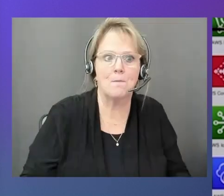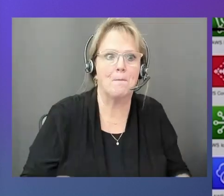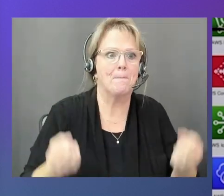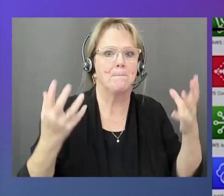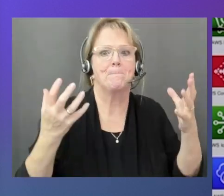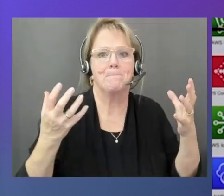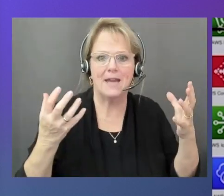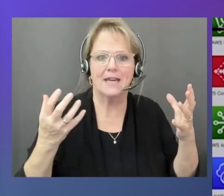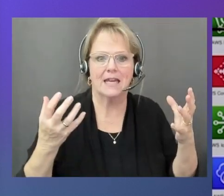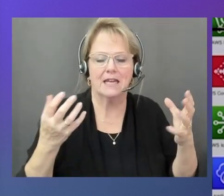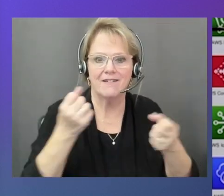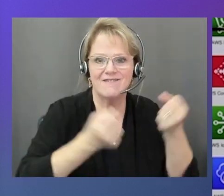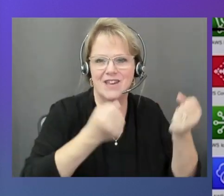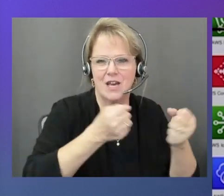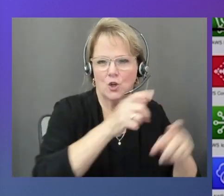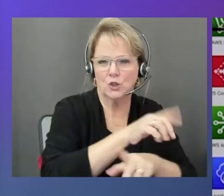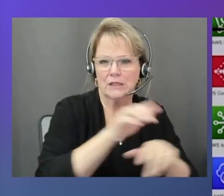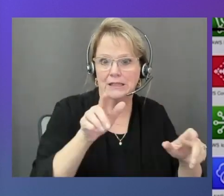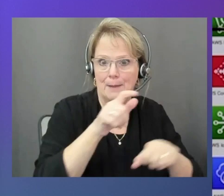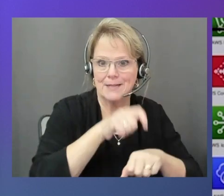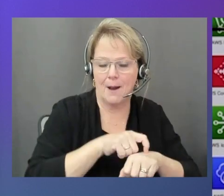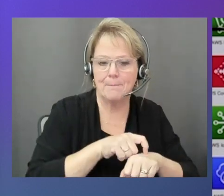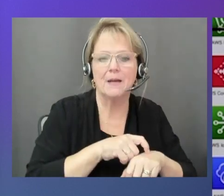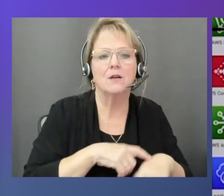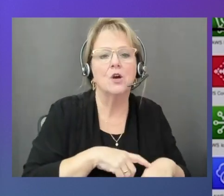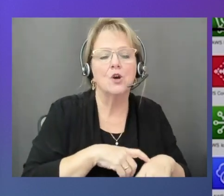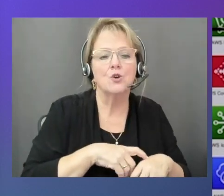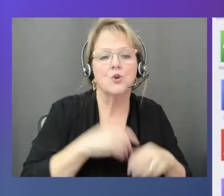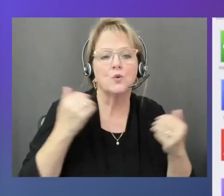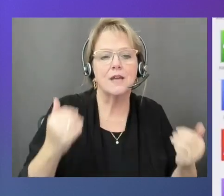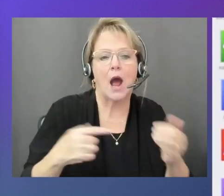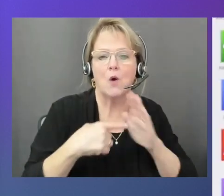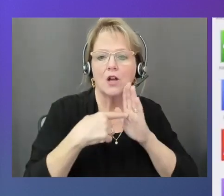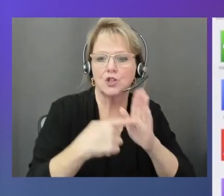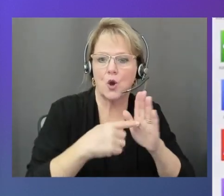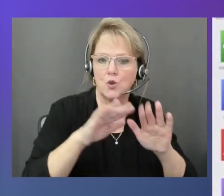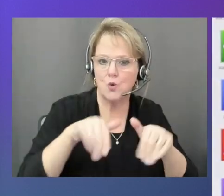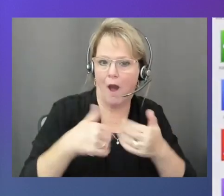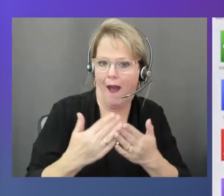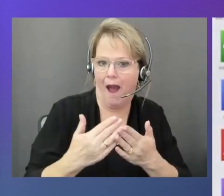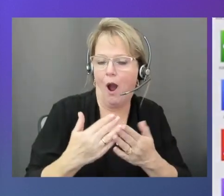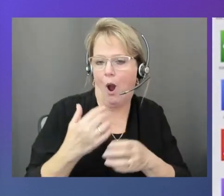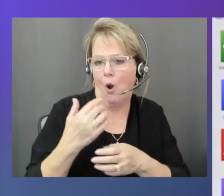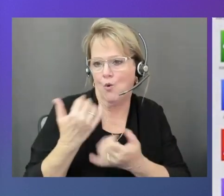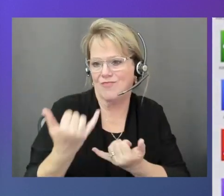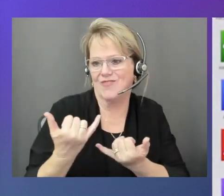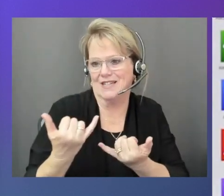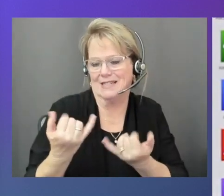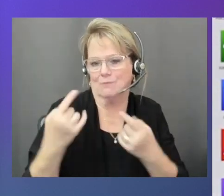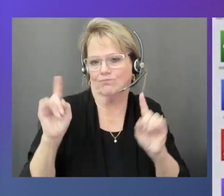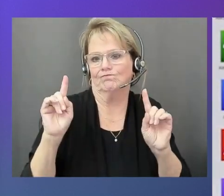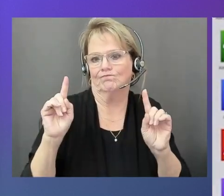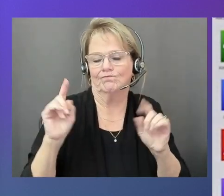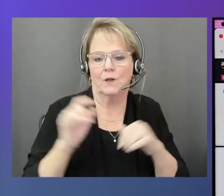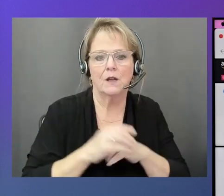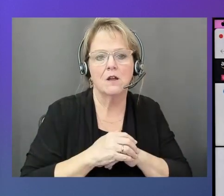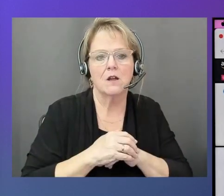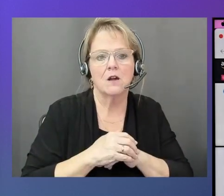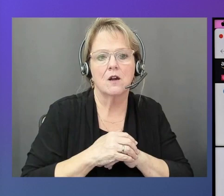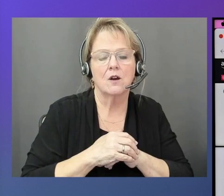next I will just basically show you how we make this happen. So essentially we are leveraging the